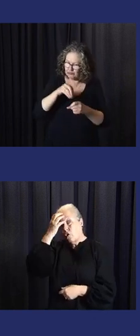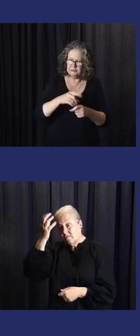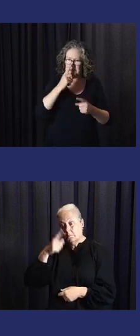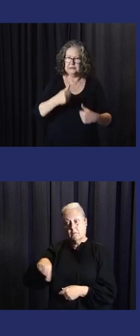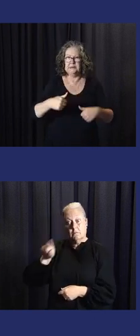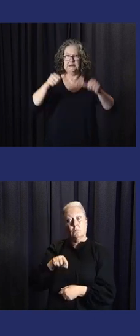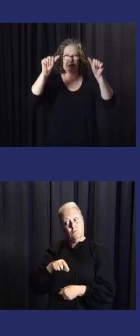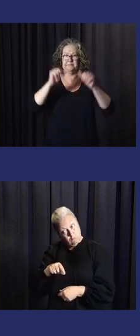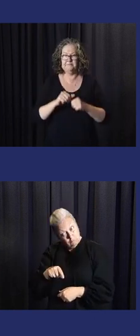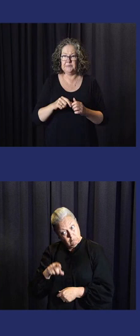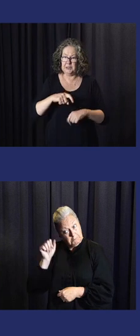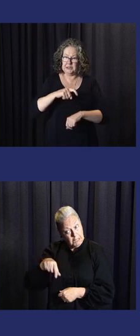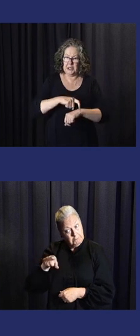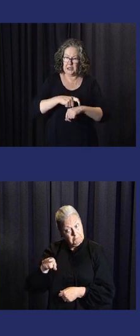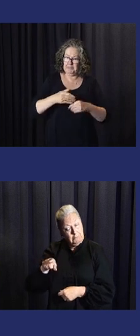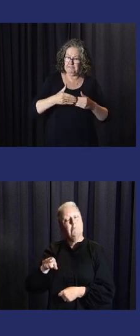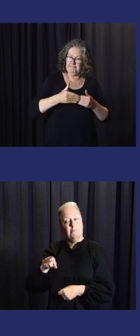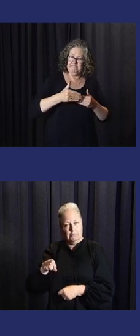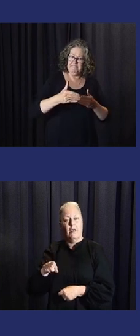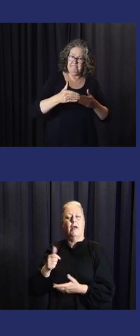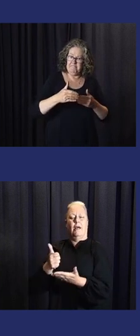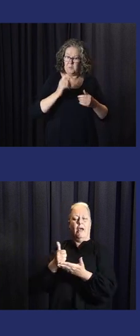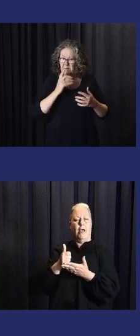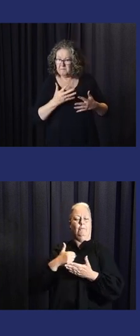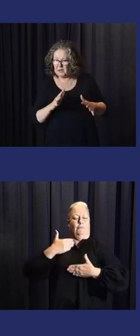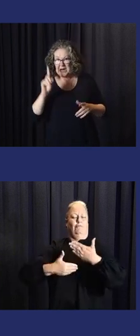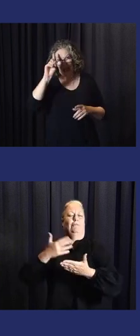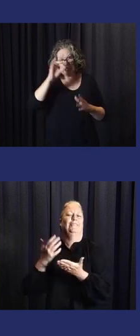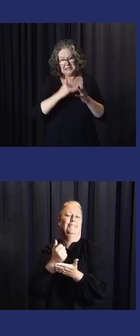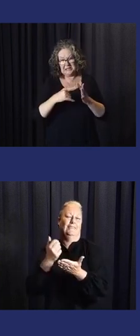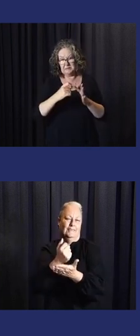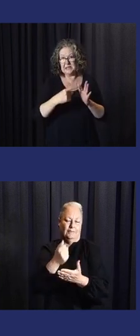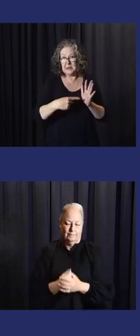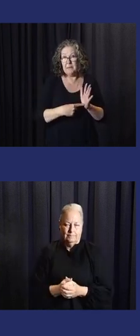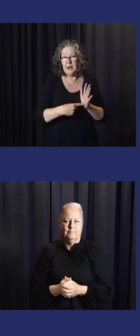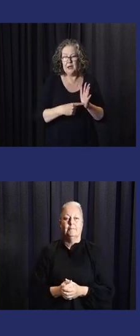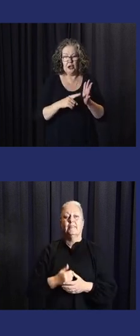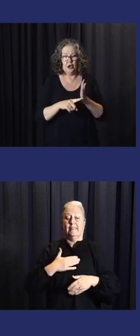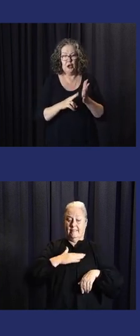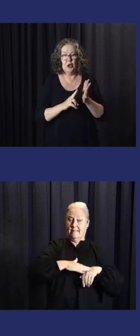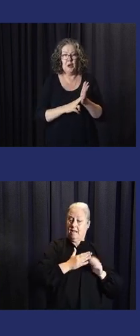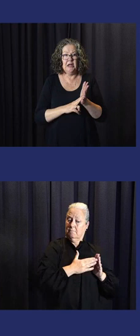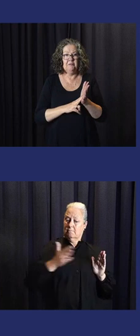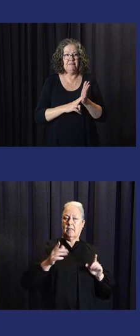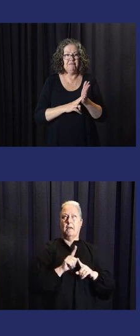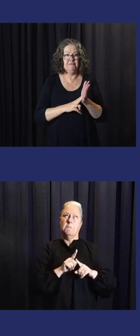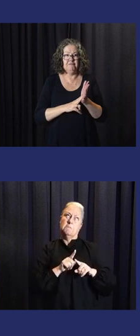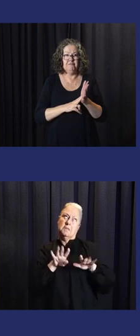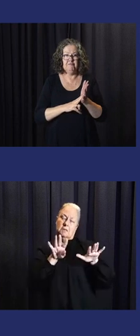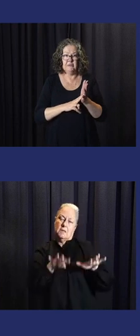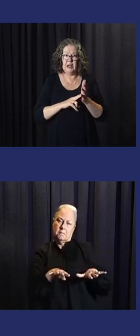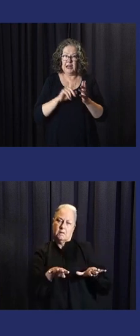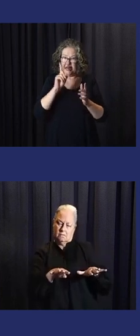important. We've got to get governments on board to make sure we make this a success. Our timeline, as we stand at the moment,